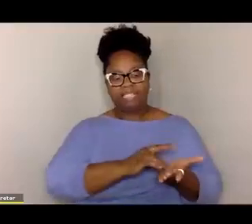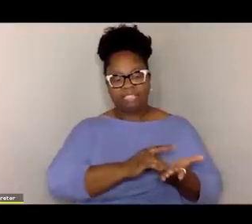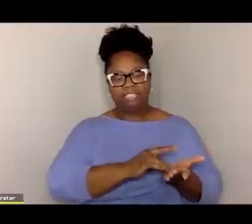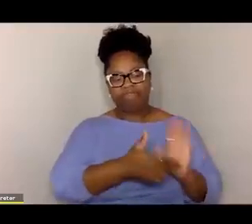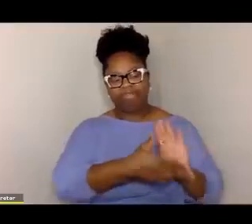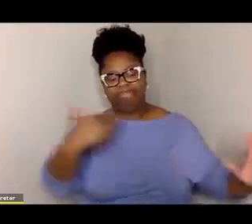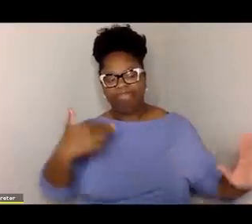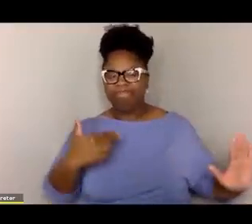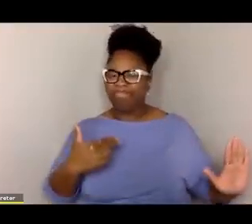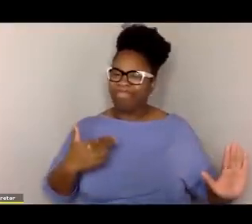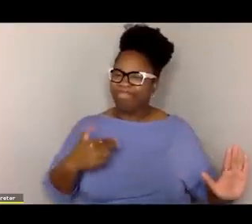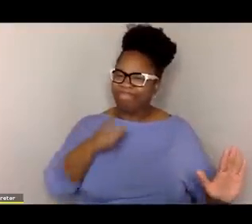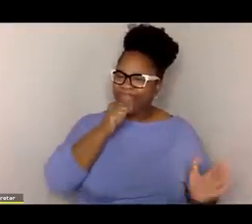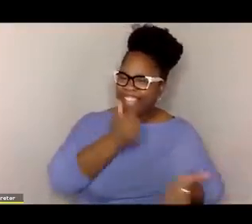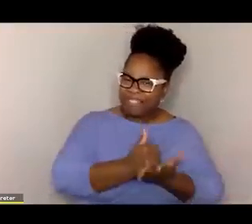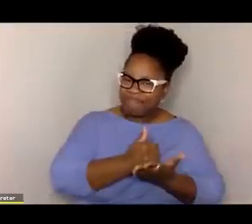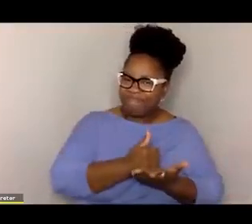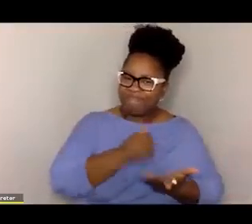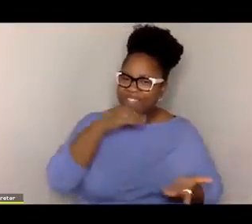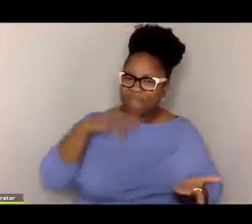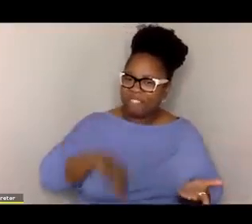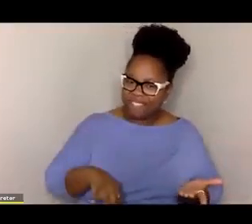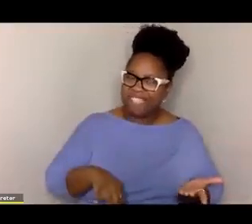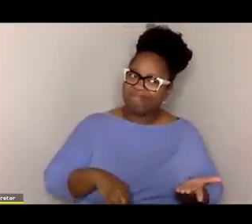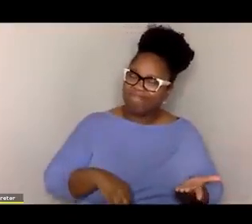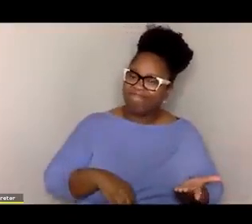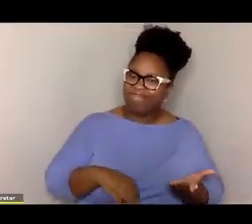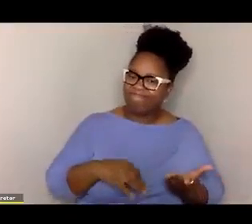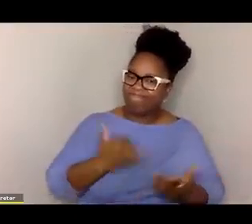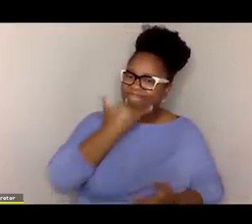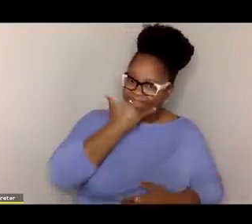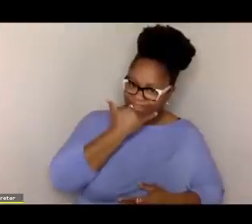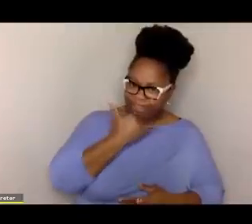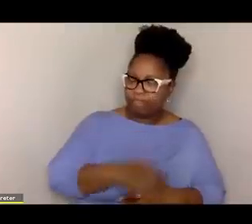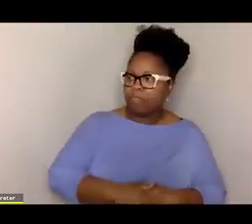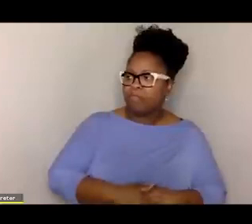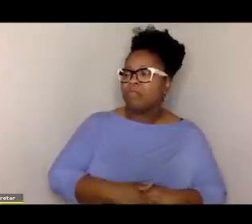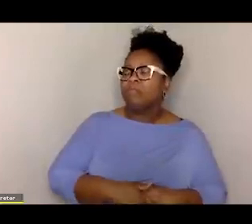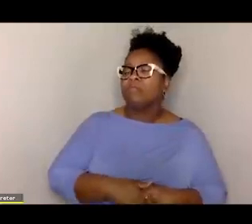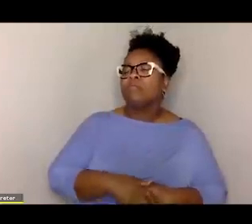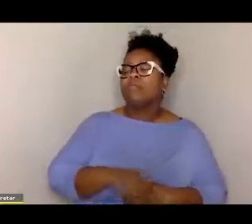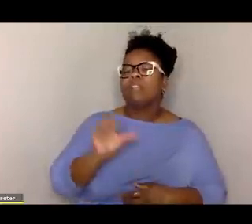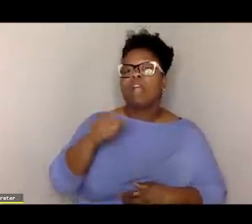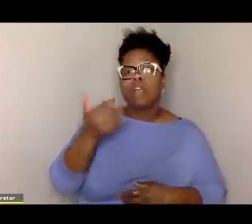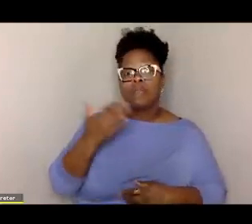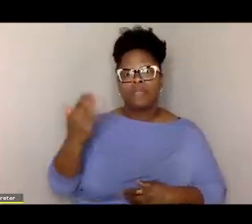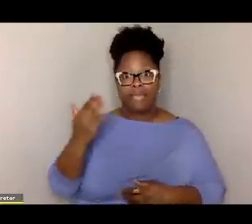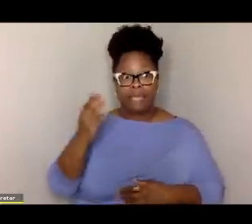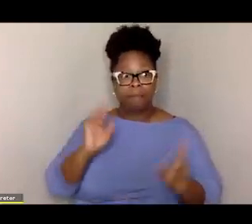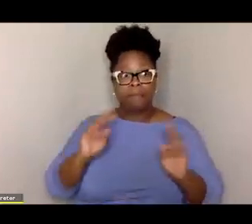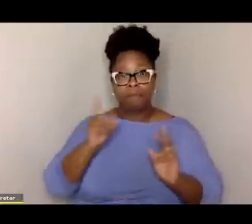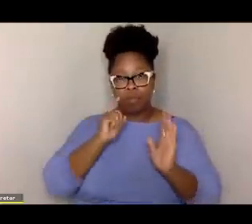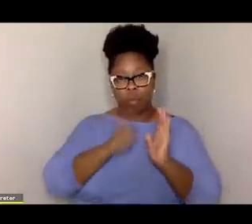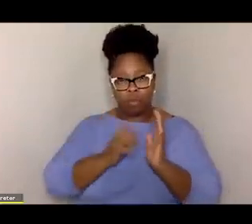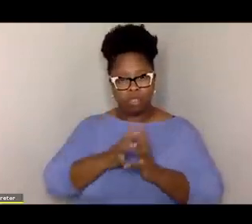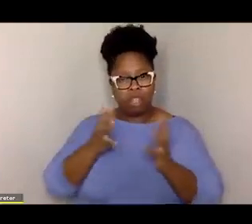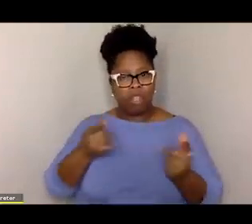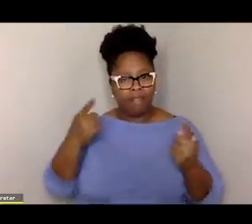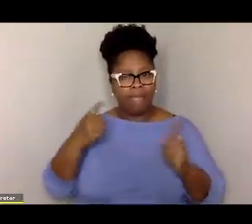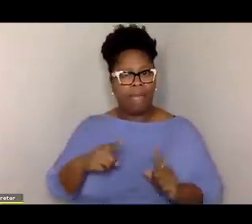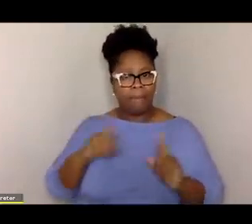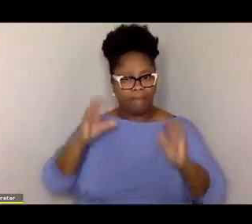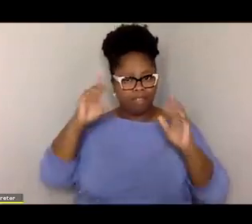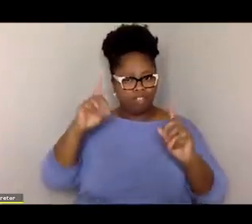much. And so that's one of the major ways that you see it. One of the other things that people see a lot in educational settings